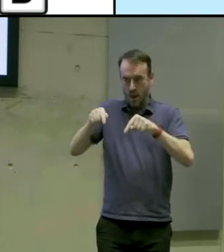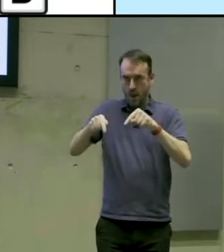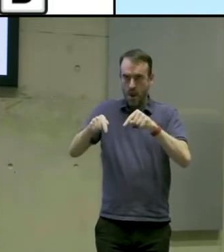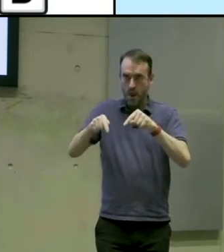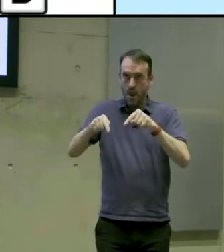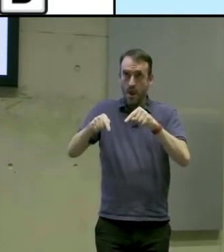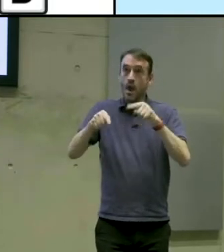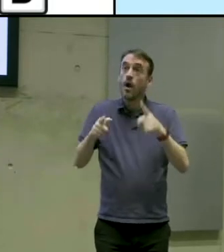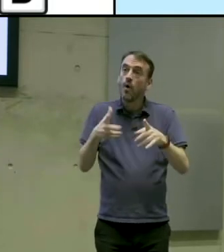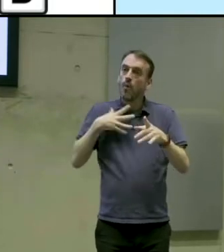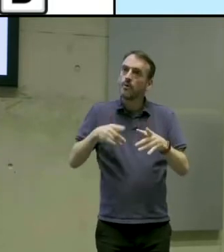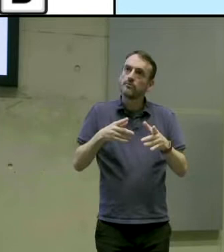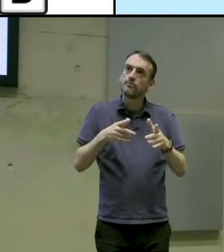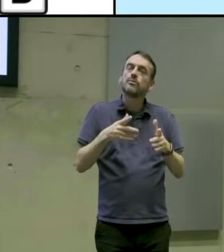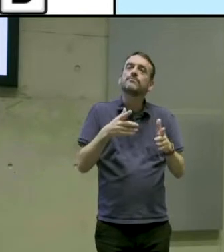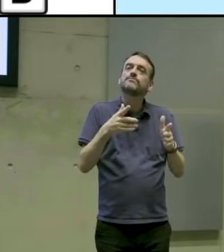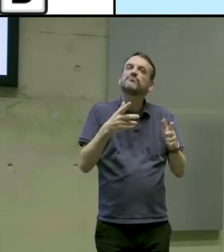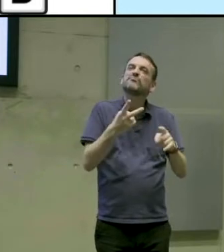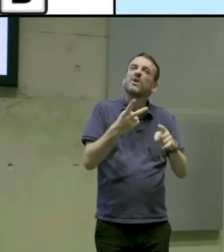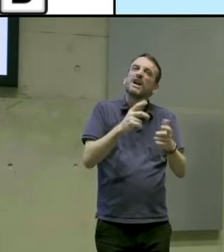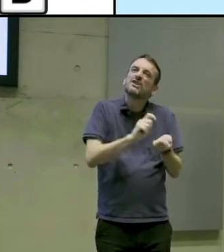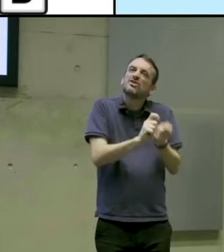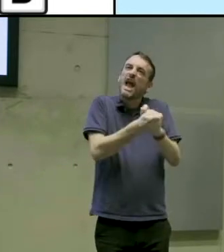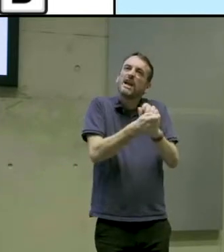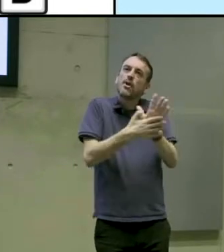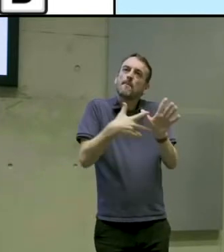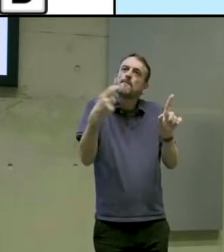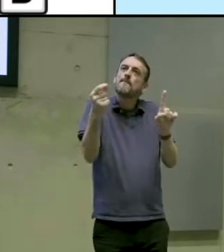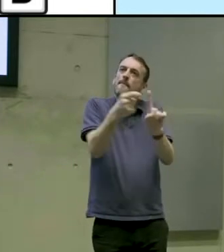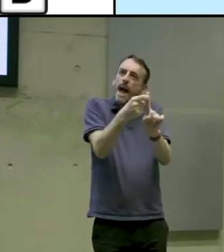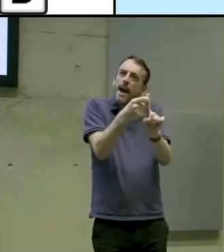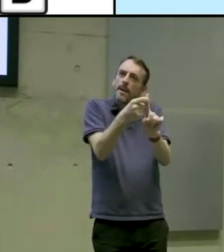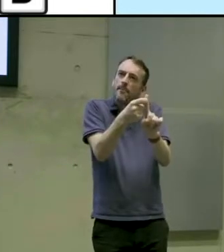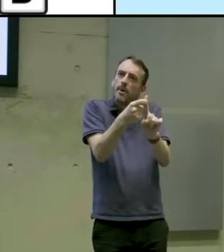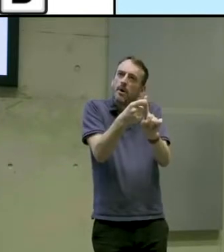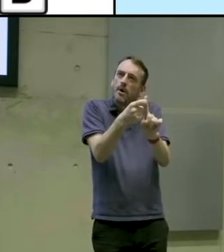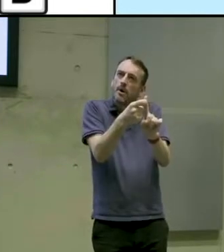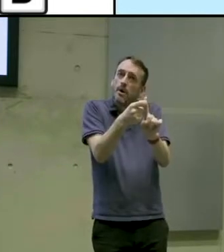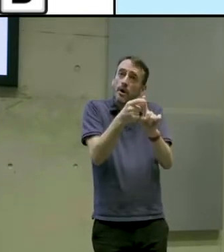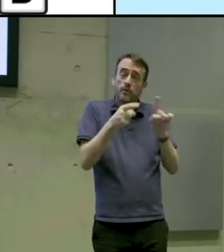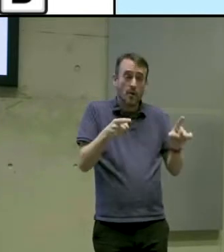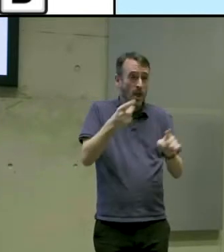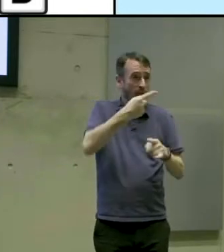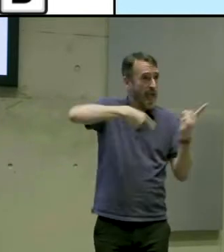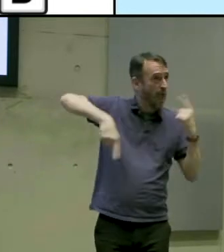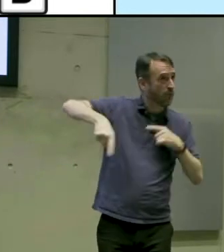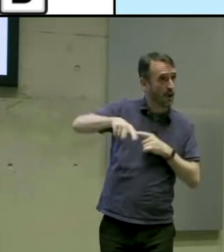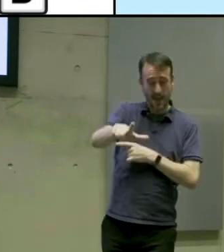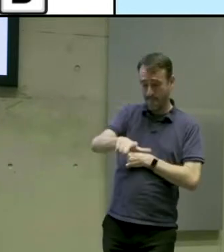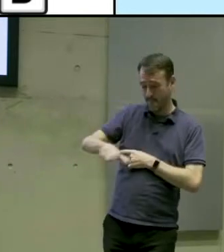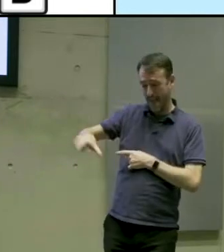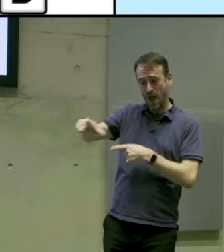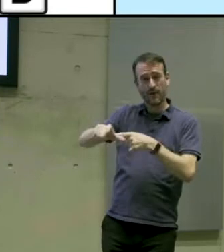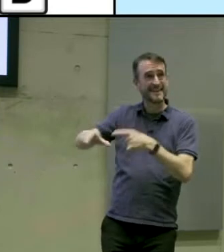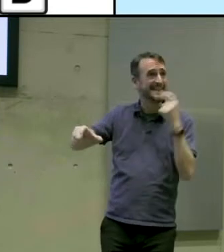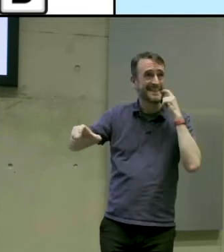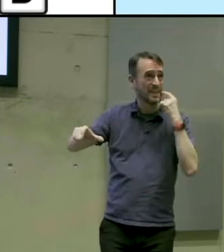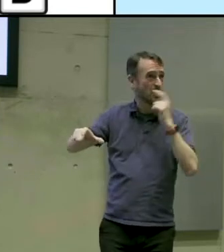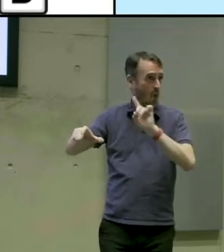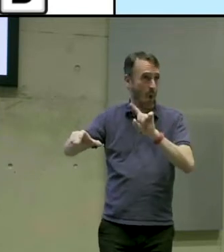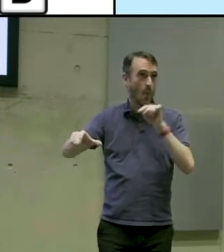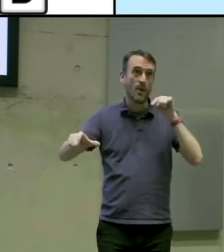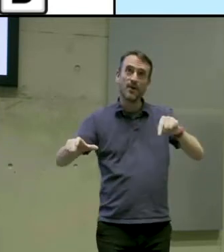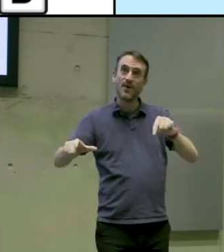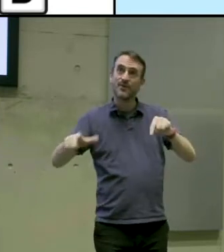mouse or not everyone can use a keyboard. So it's sort of having that option that they can